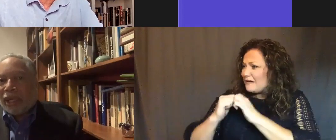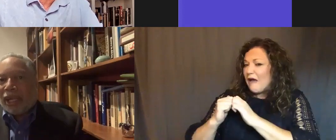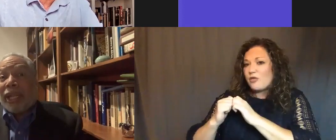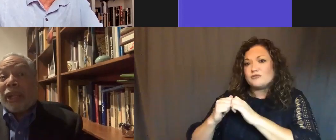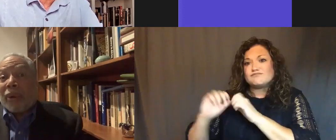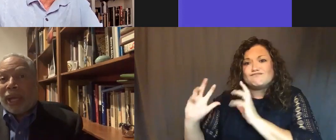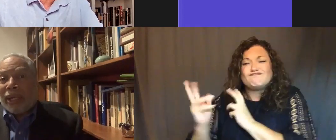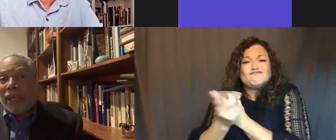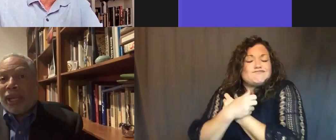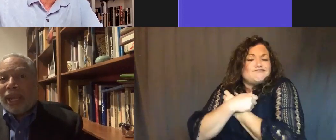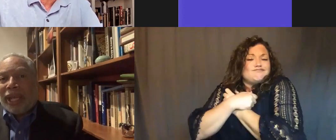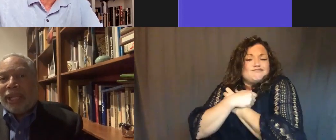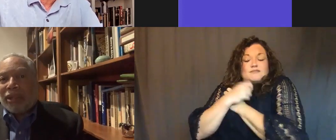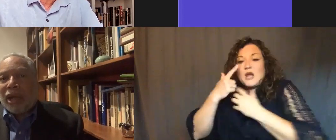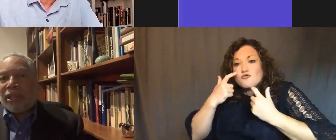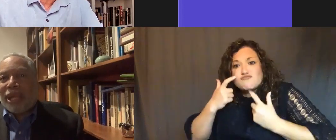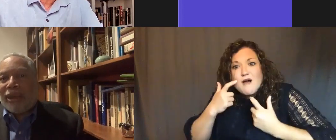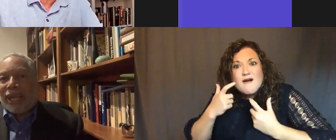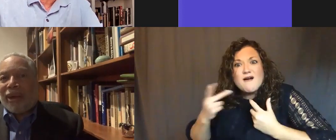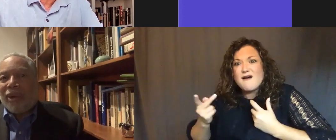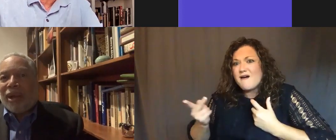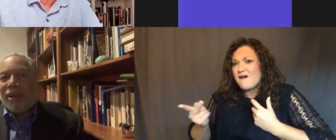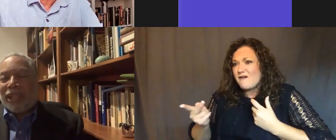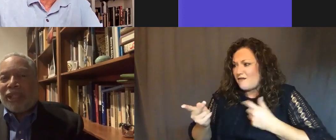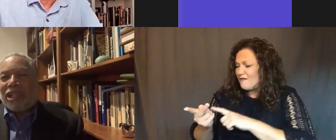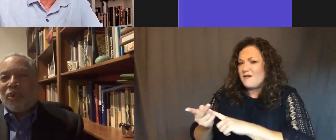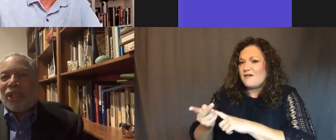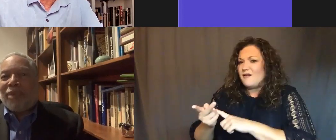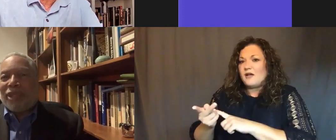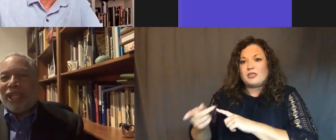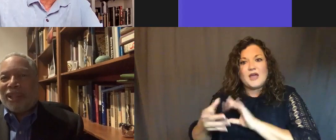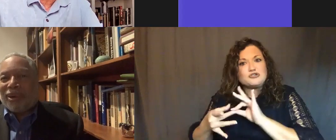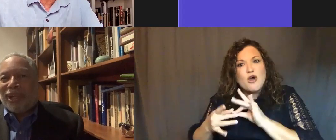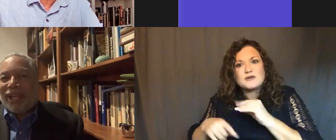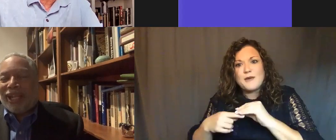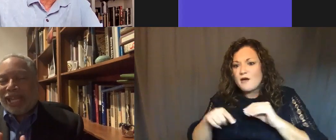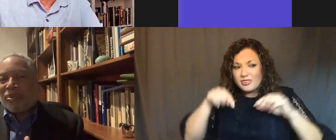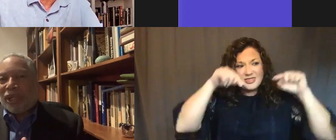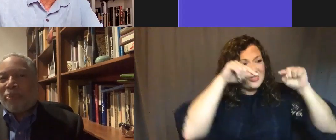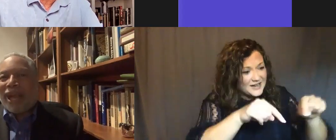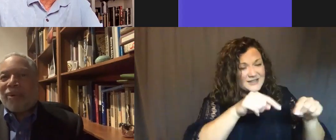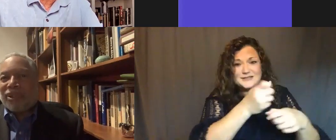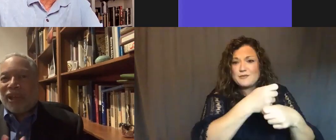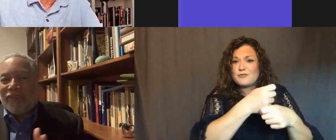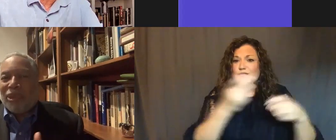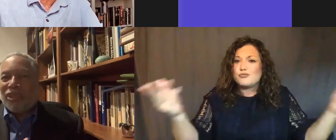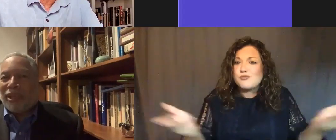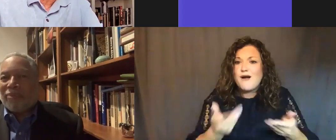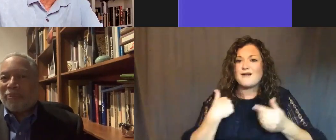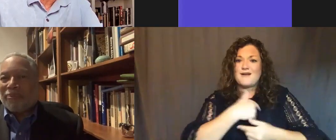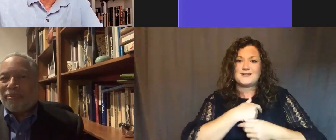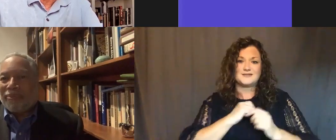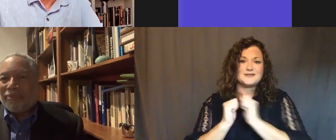each other and they cried. And they talked about how this brought them together. And that's one of the powers of a